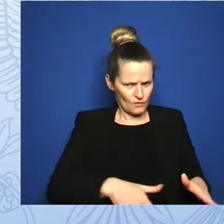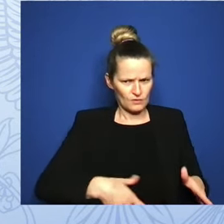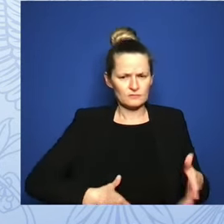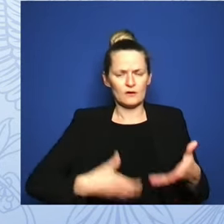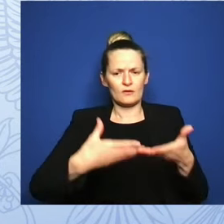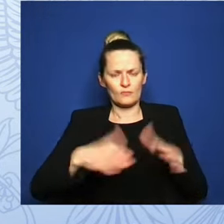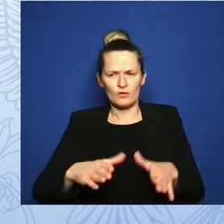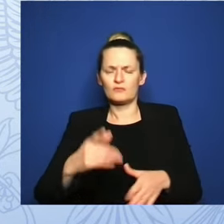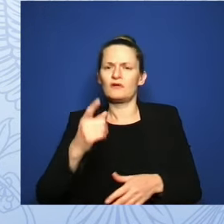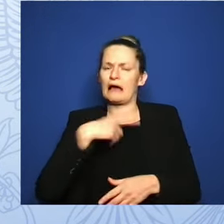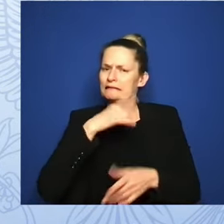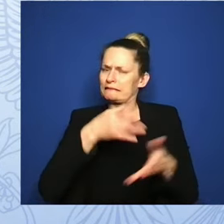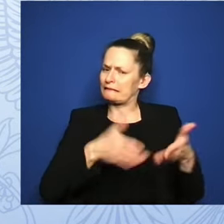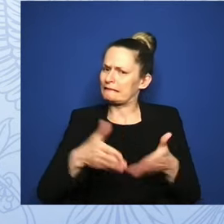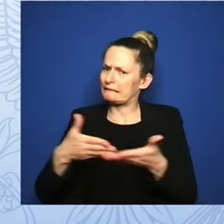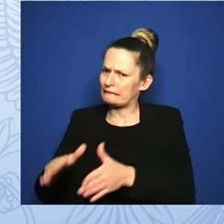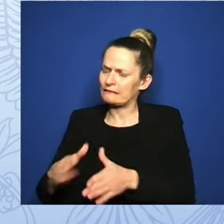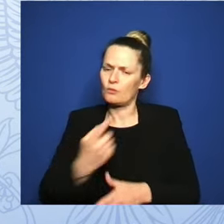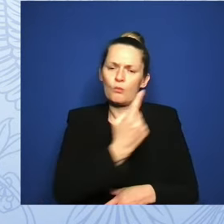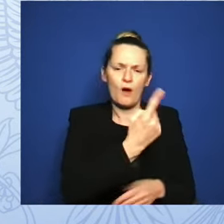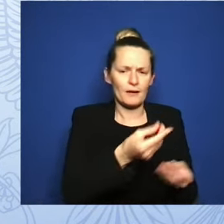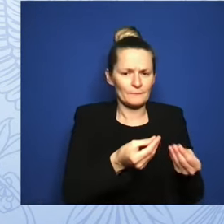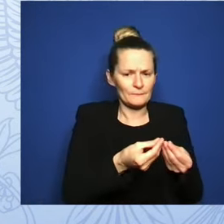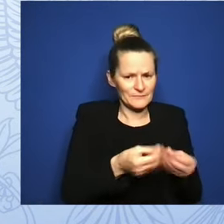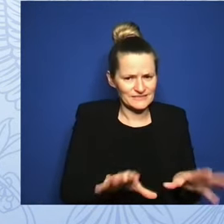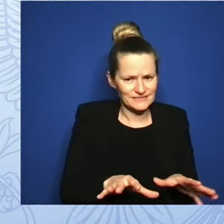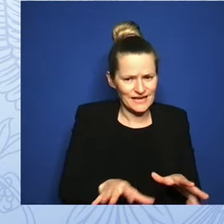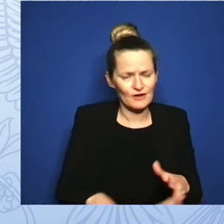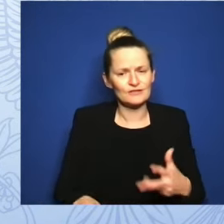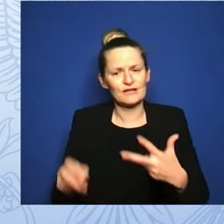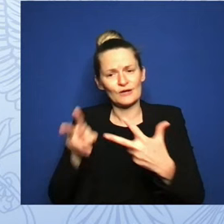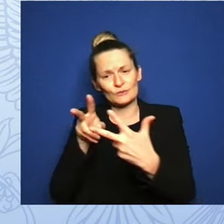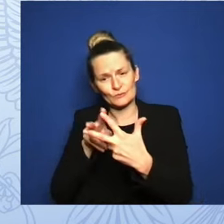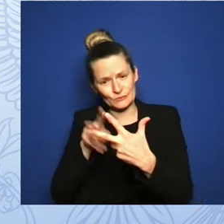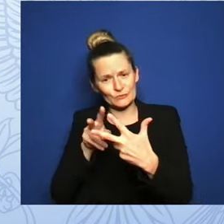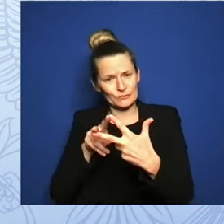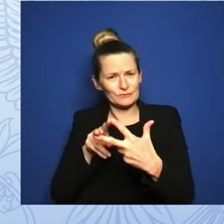apart, ended in abortion after devastating fetal diagnoses.